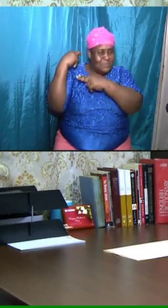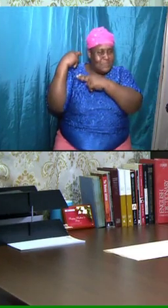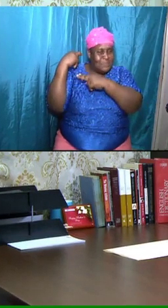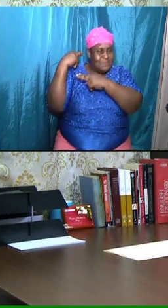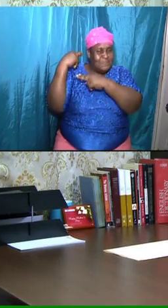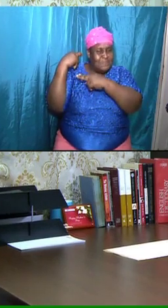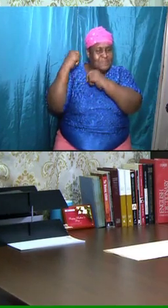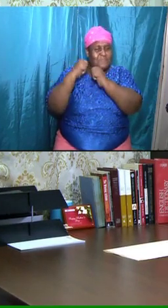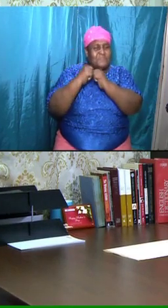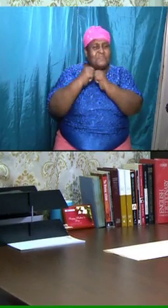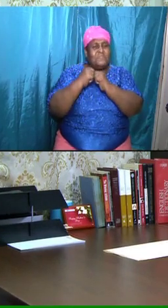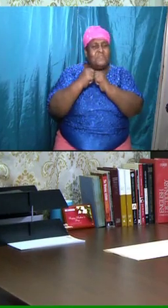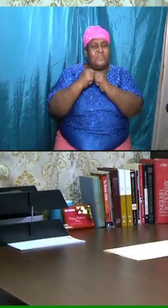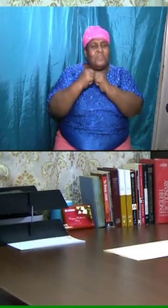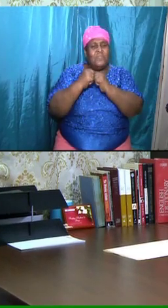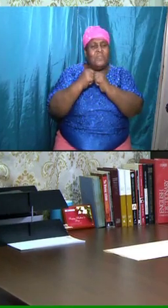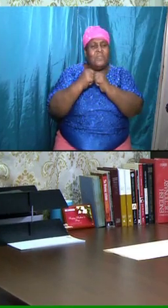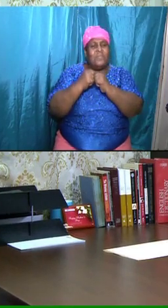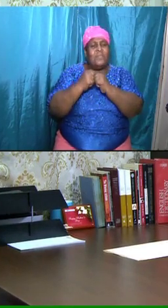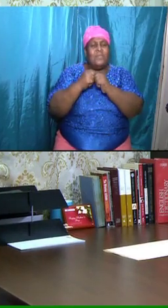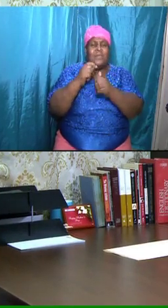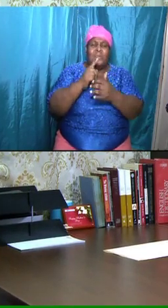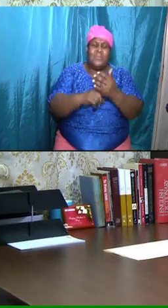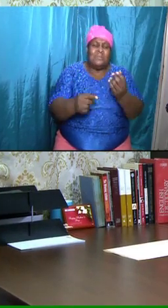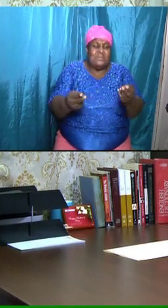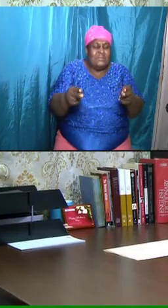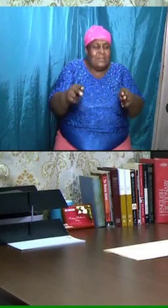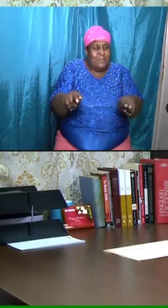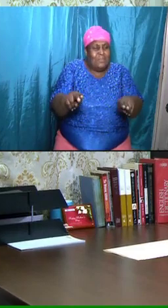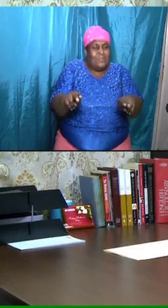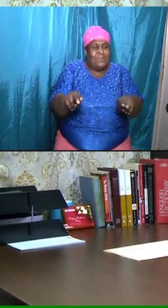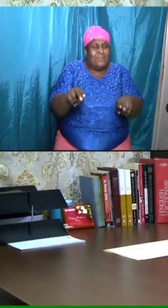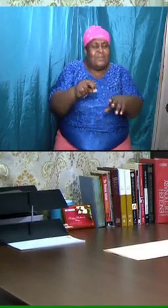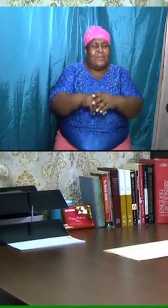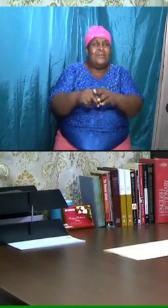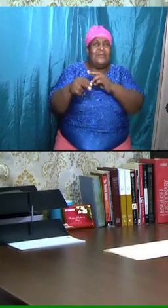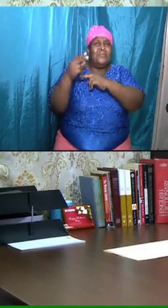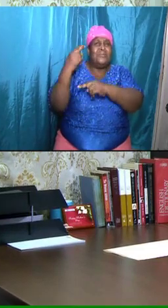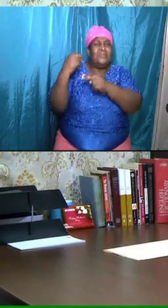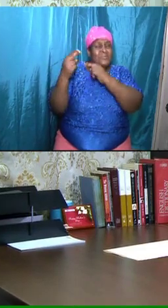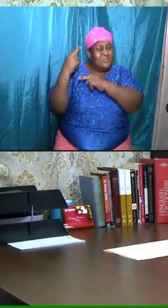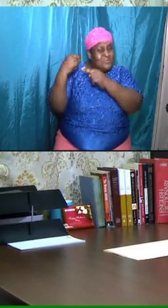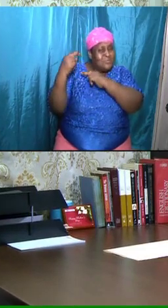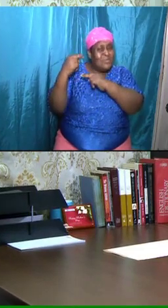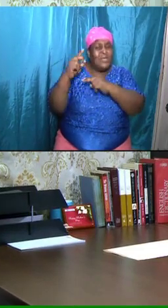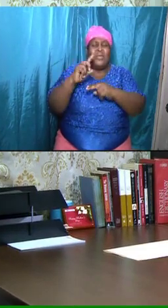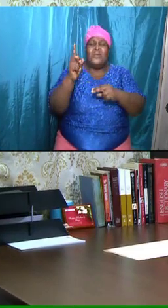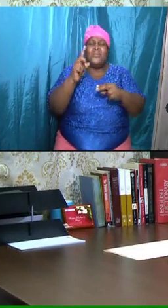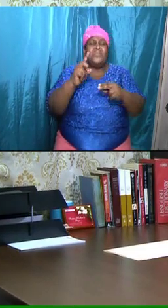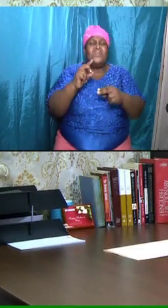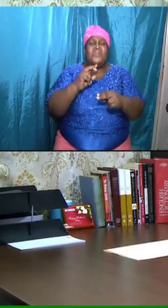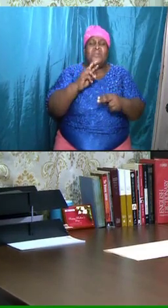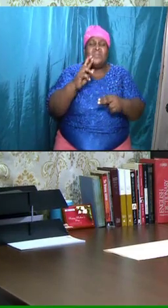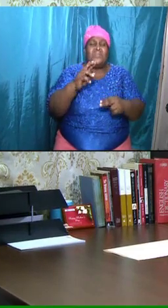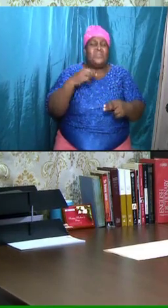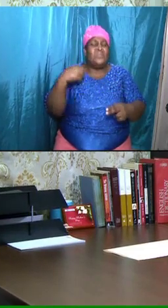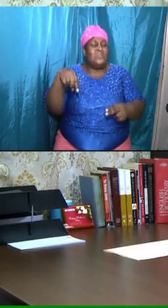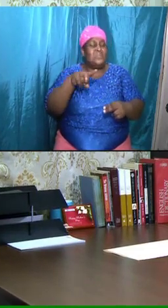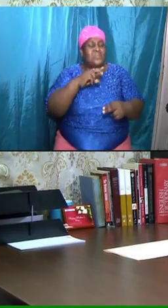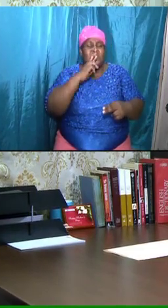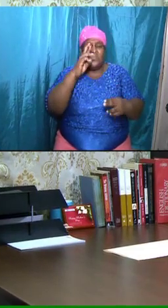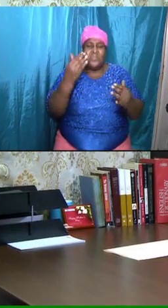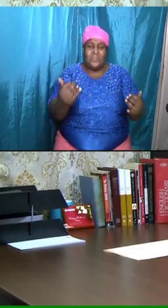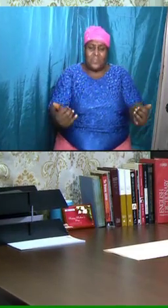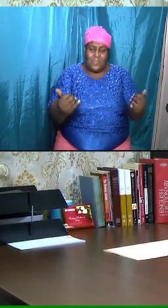based on what has happened already in history and where we are now, we are at a